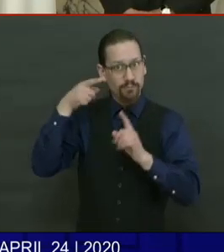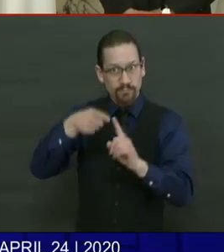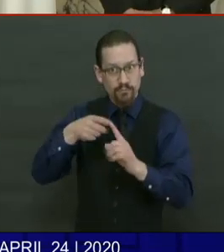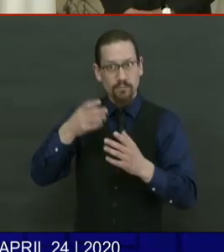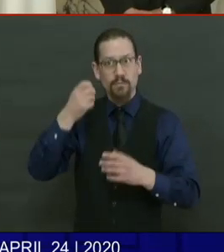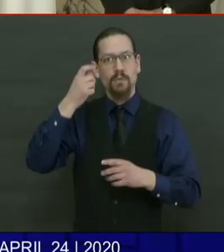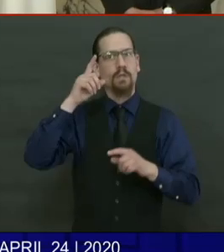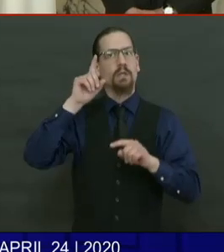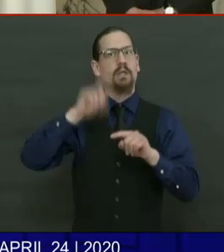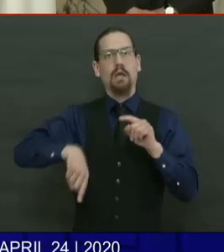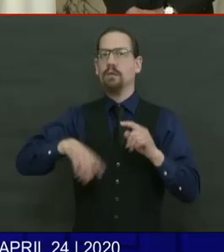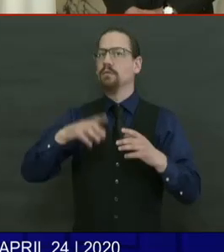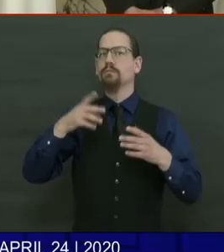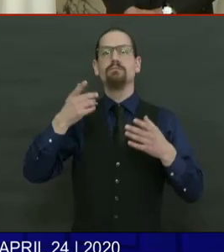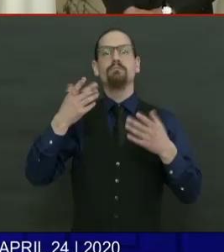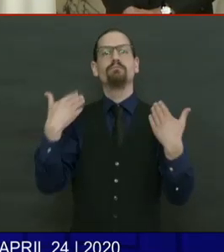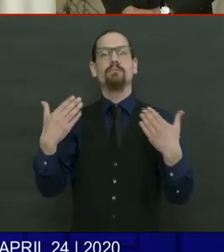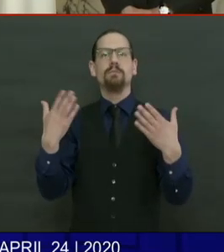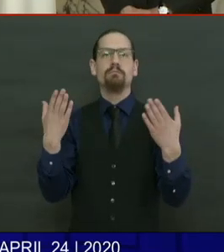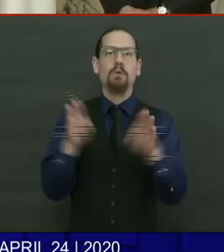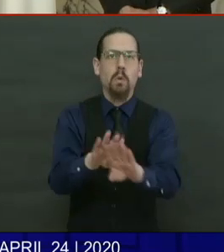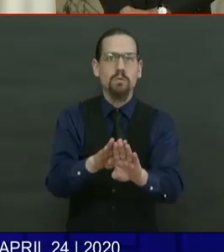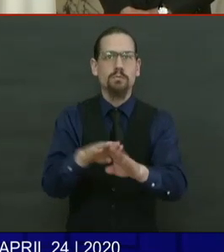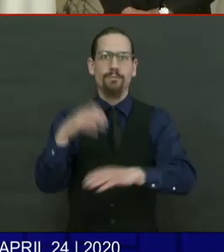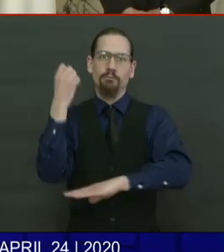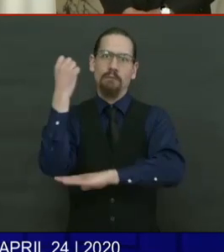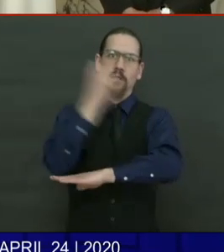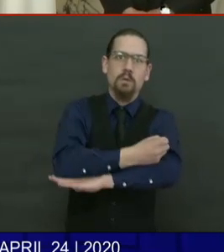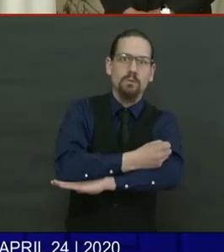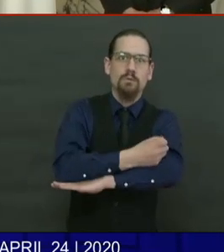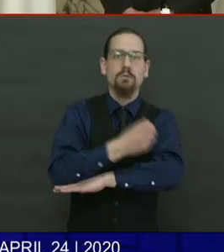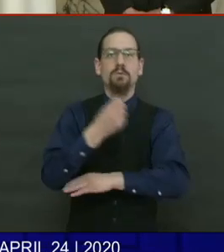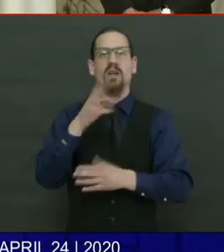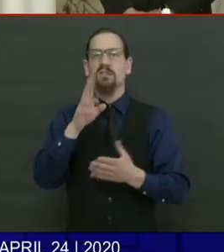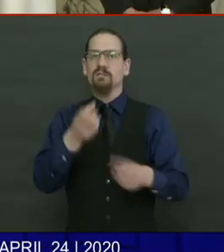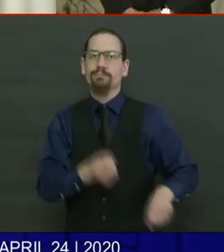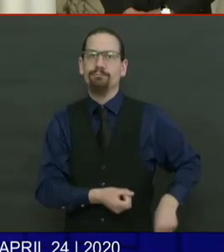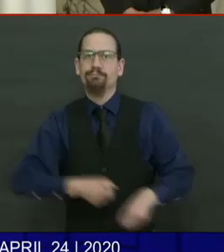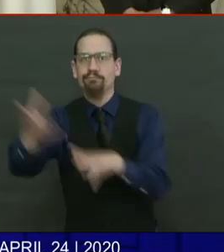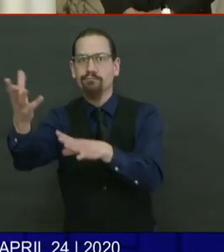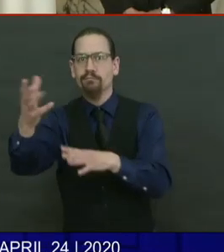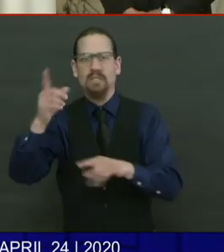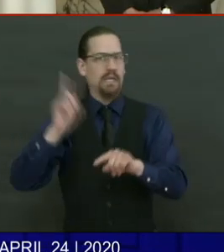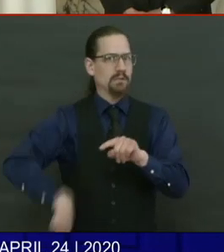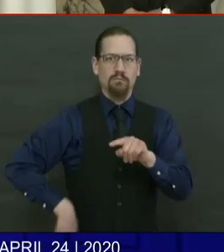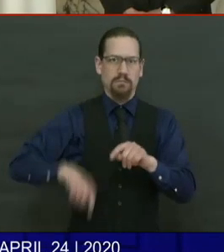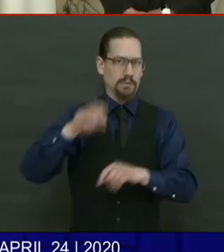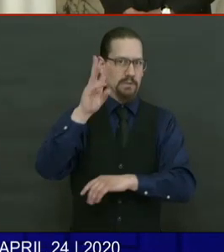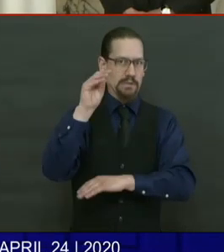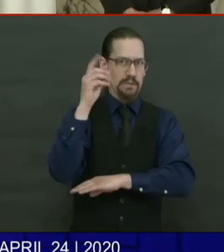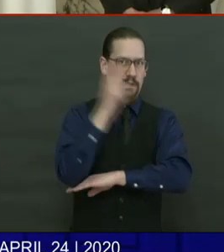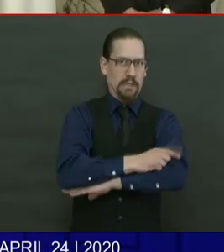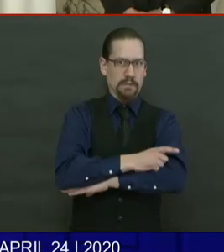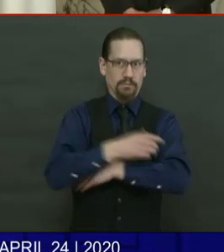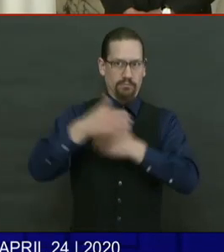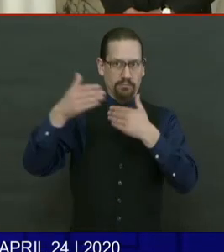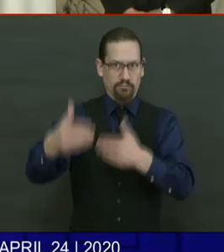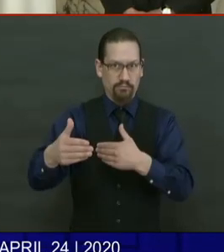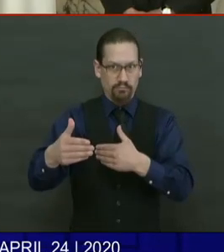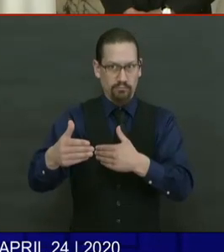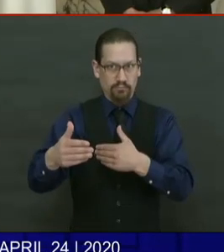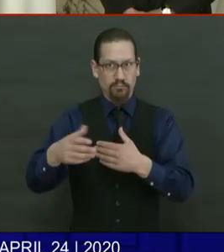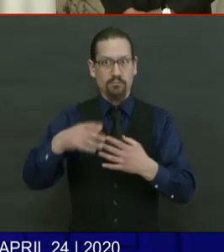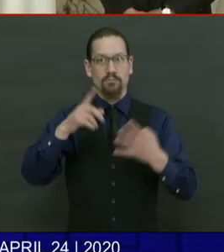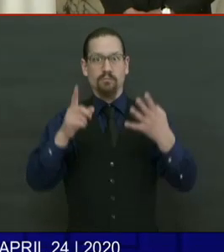foreclosures and evictions. And finally, an agreement to waive mortgage-related late